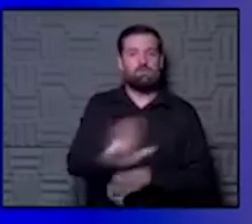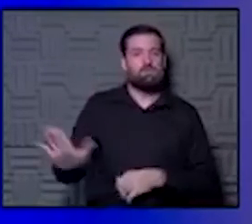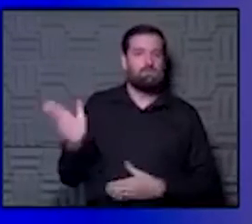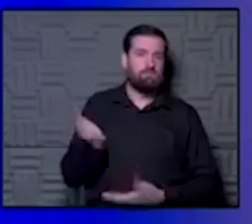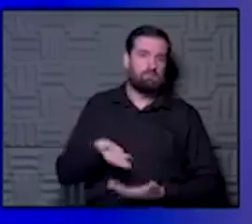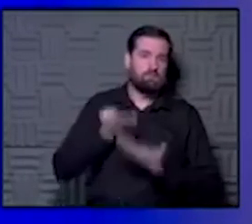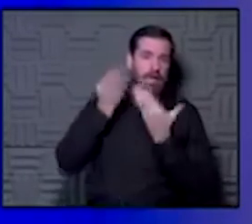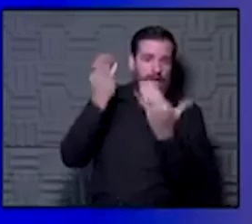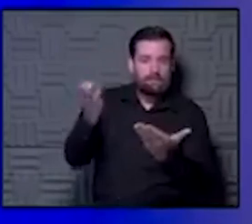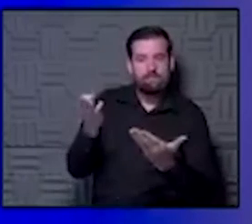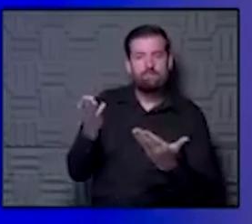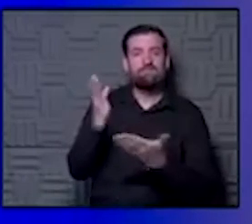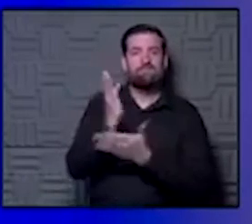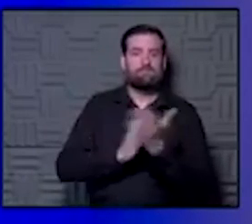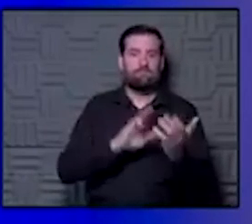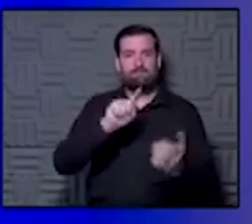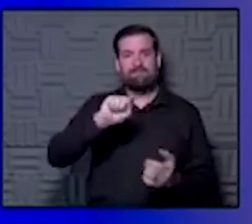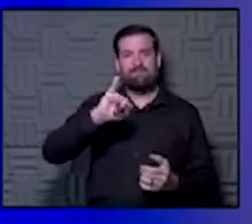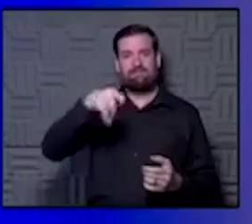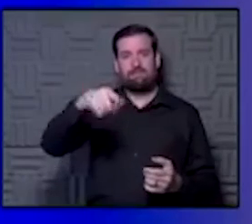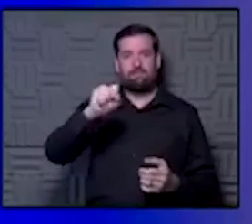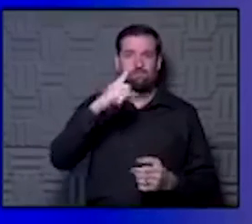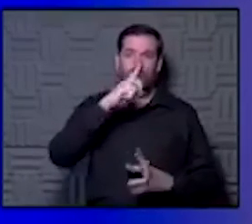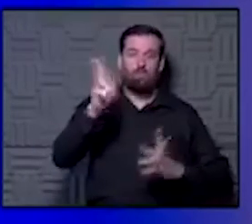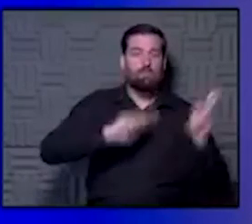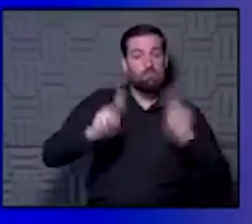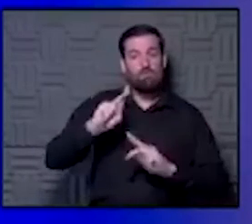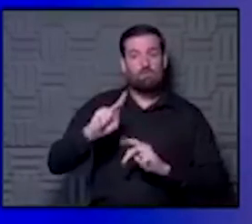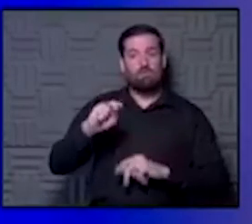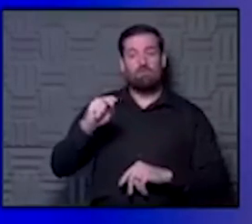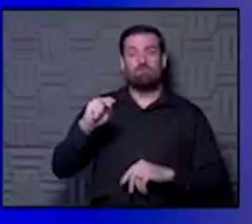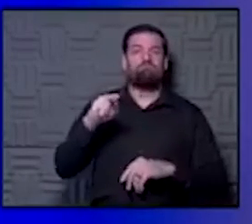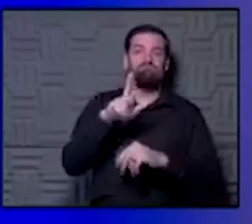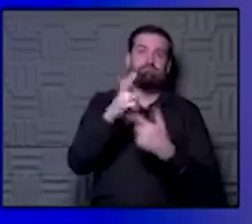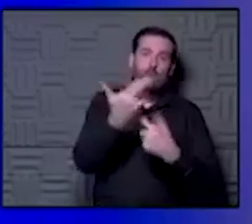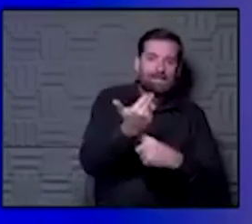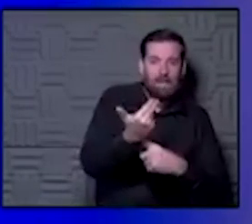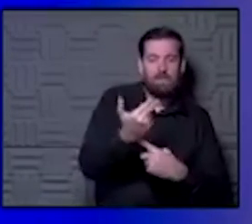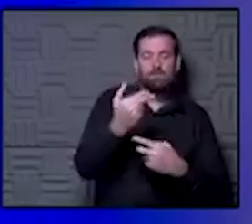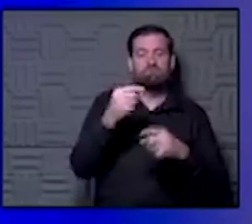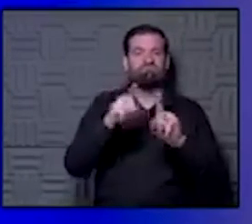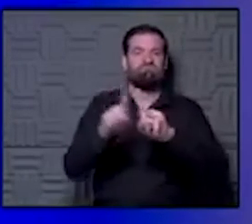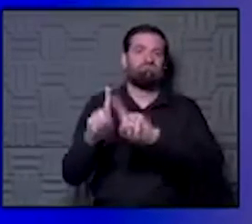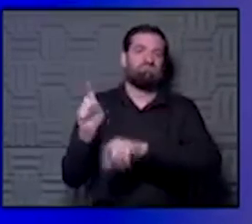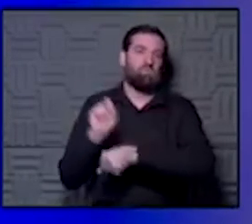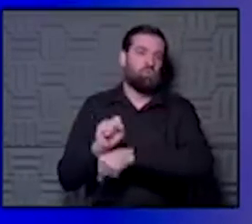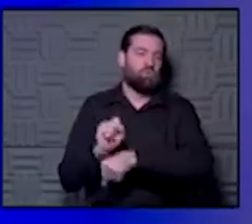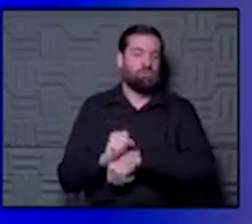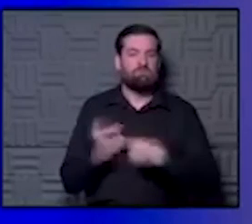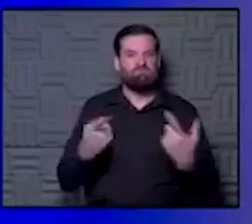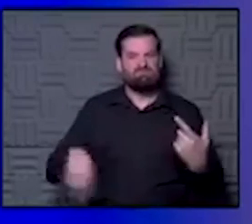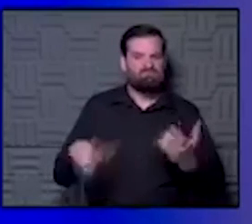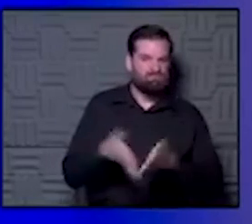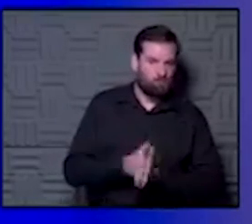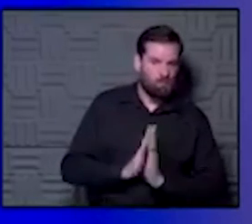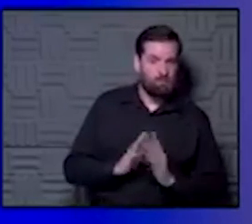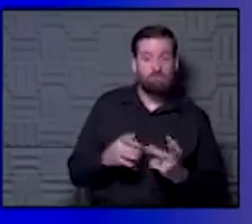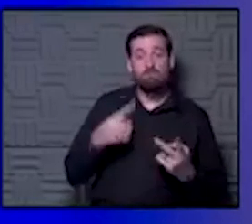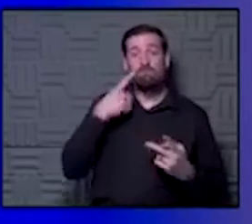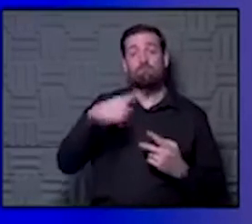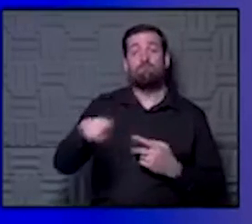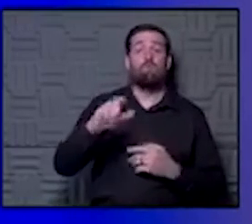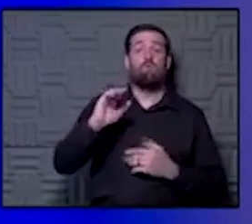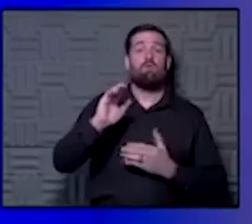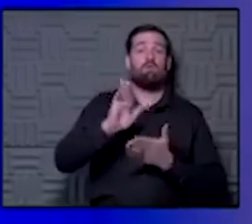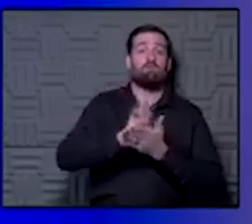some of their tips for people in the hospitality industry, including hotels and things to do and things to ask for. Things for institutes